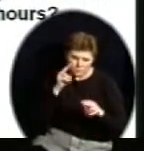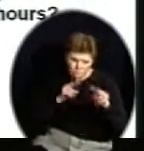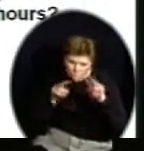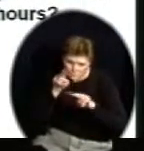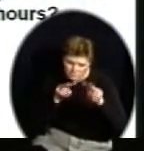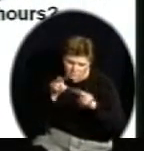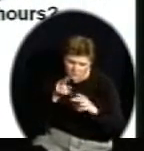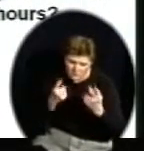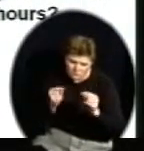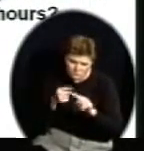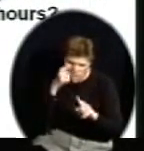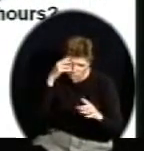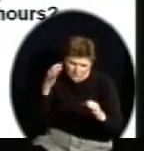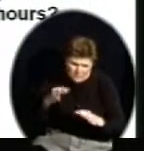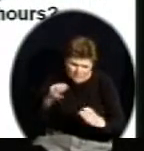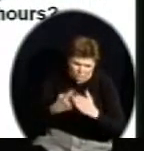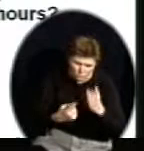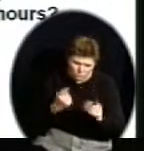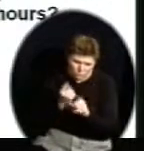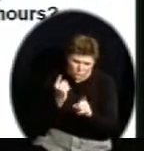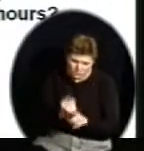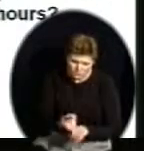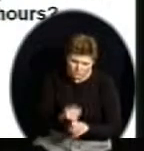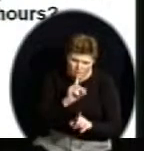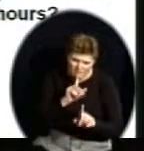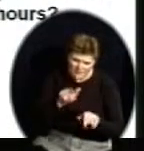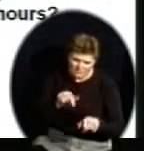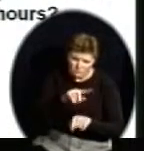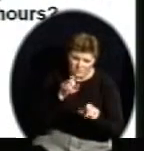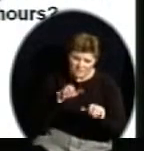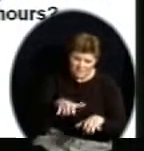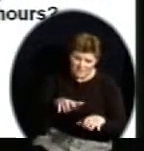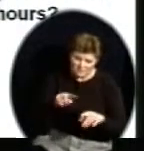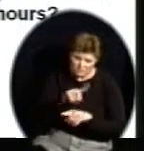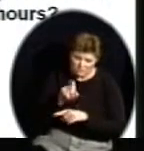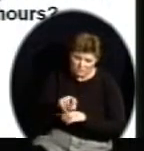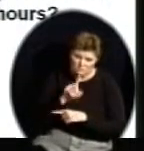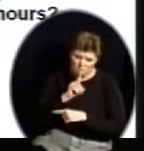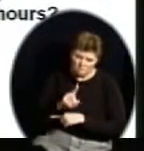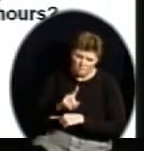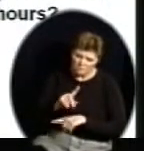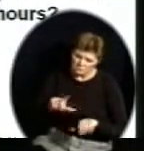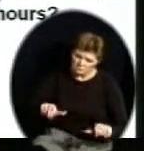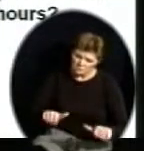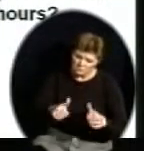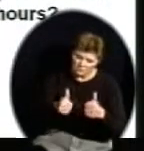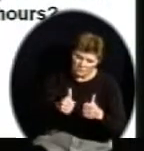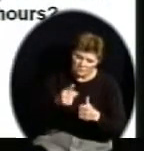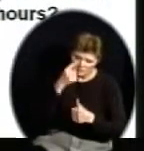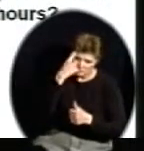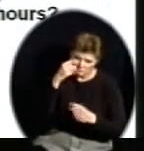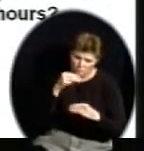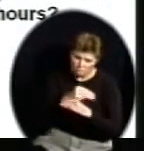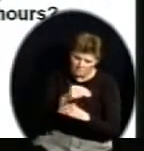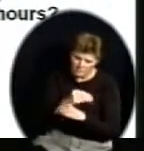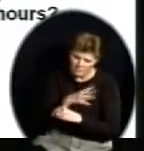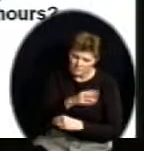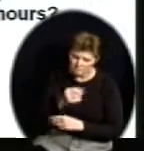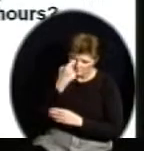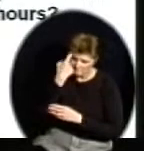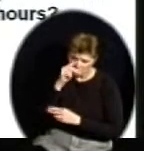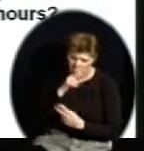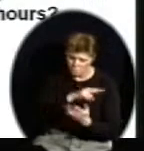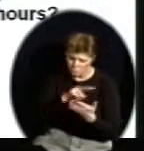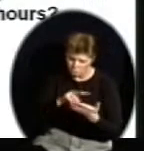colonies after nine hours? The test questions really are challenging for both reading and math, and so I think it's important that we kind of